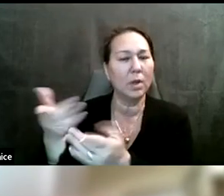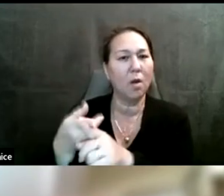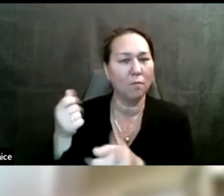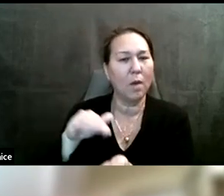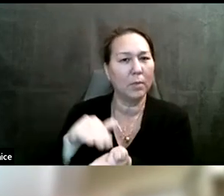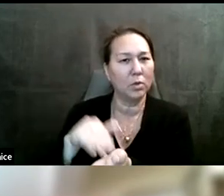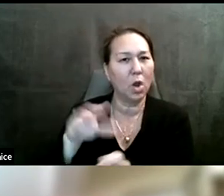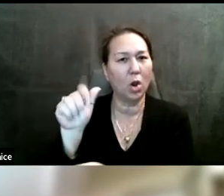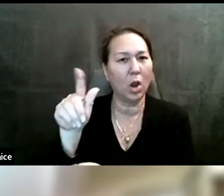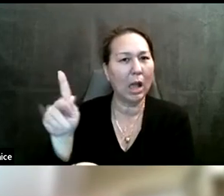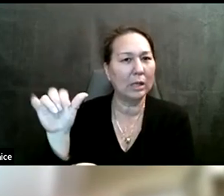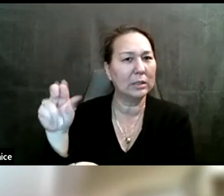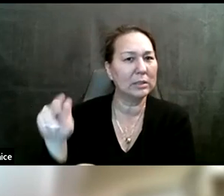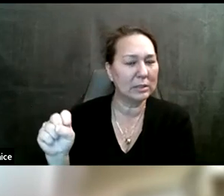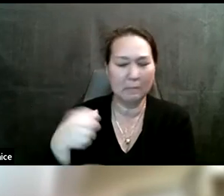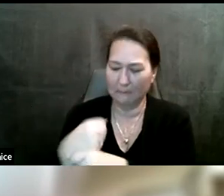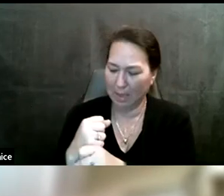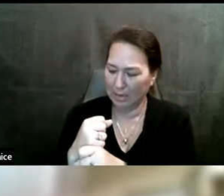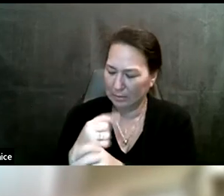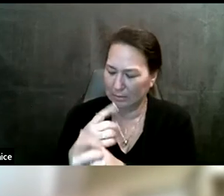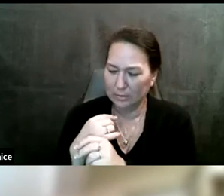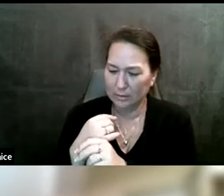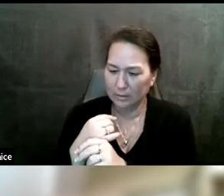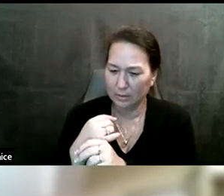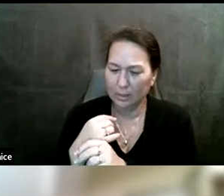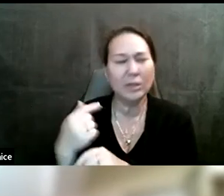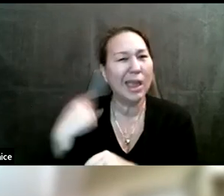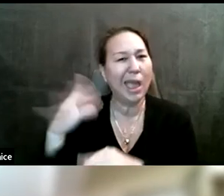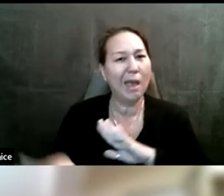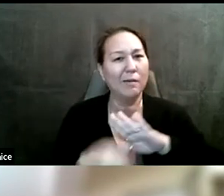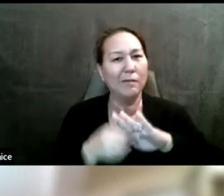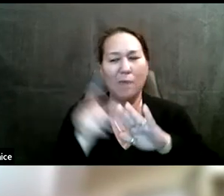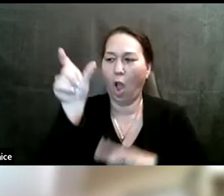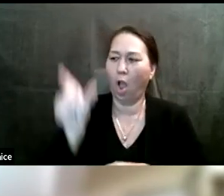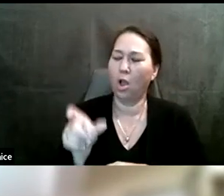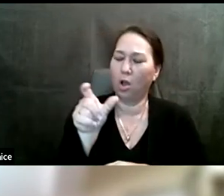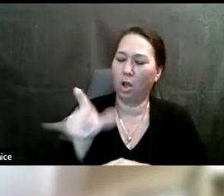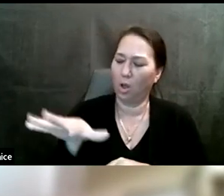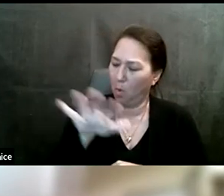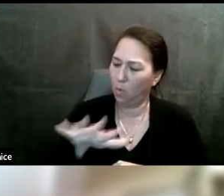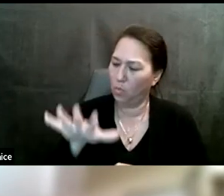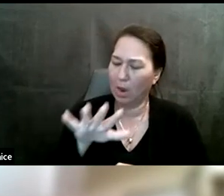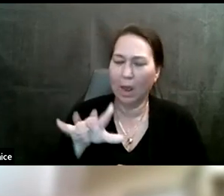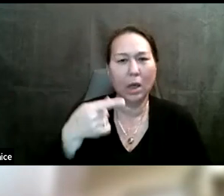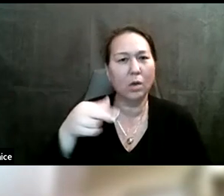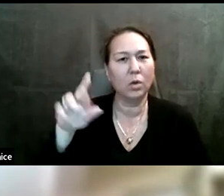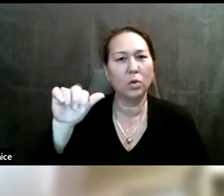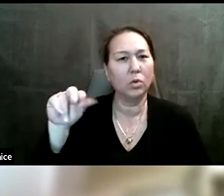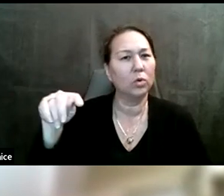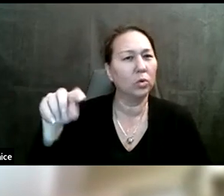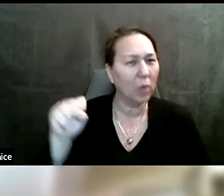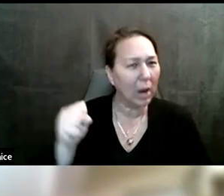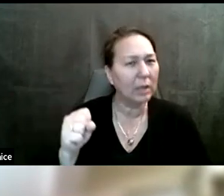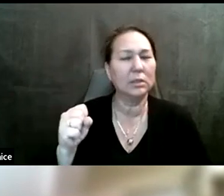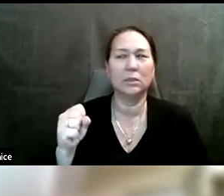had made about having, uh, an additional column around the, um, the grants in terms of giving